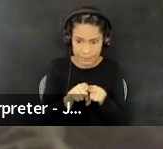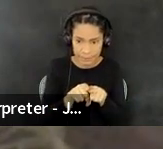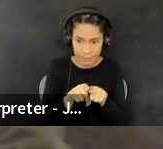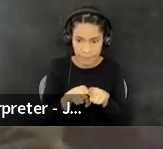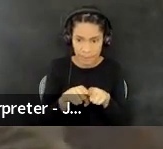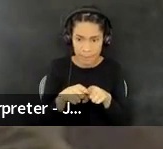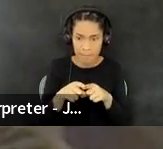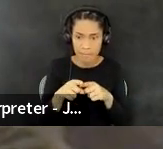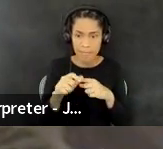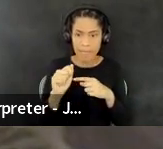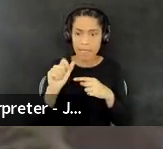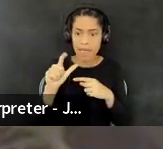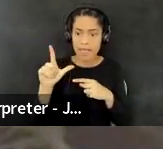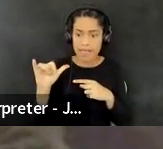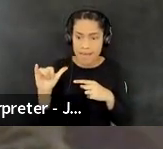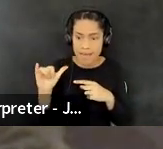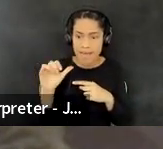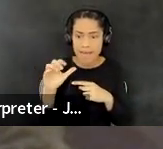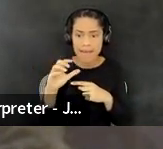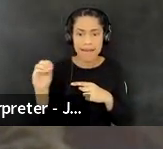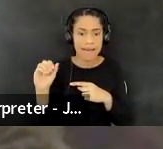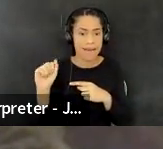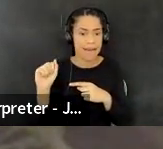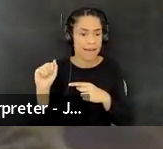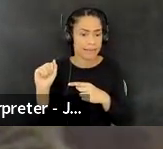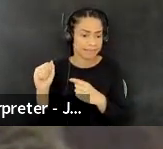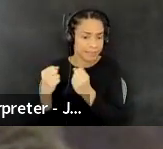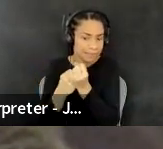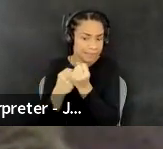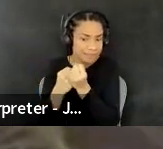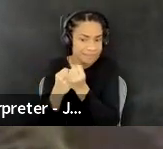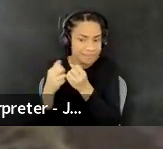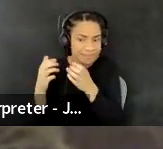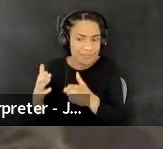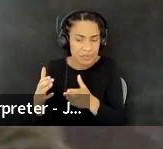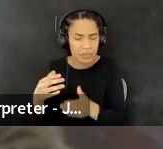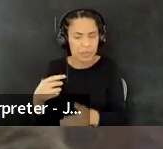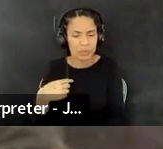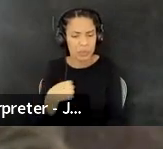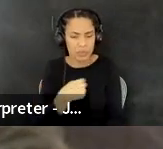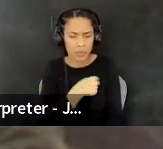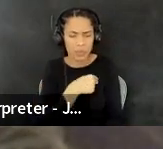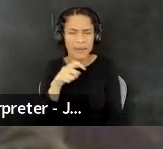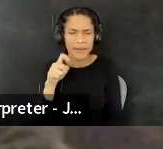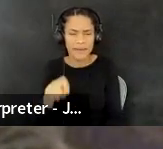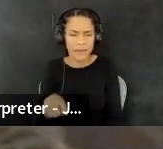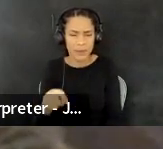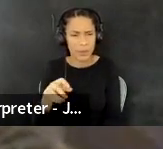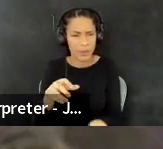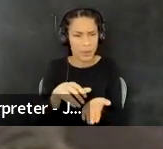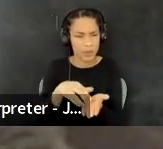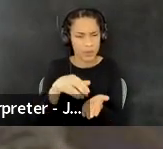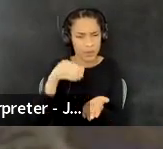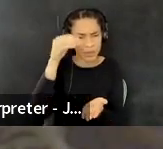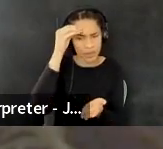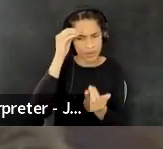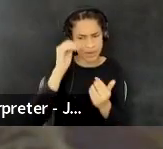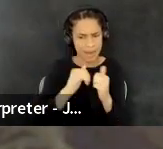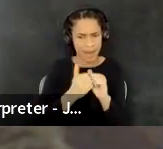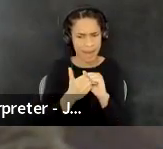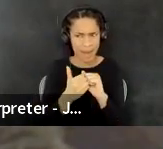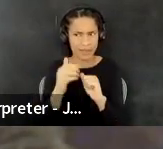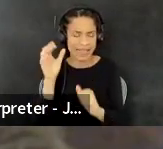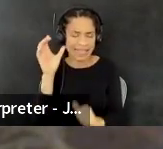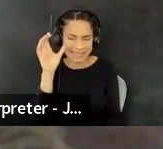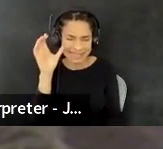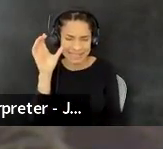as, as allies and as accomplices, you also need to learn how to, um, how to listen, right.